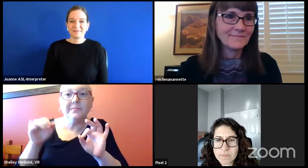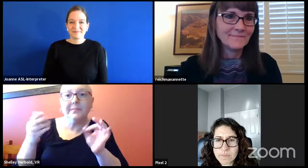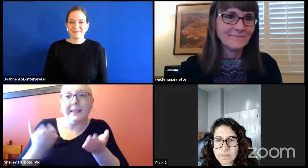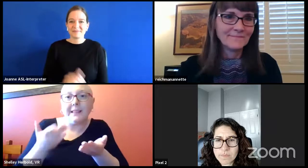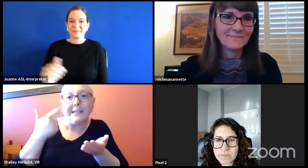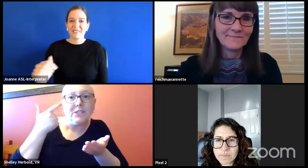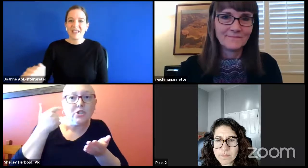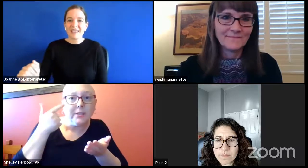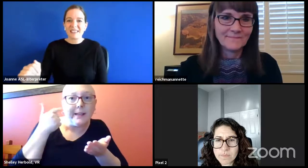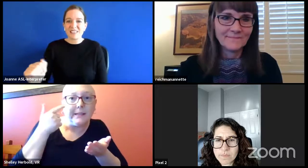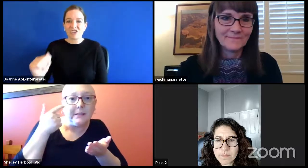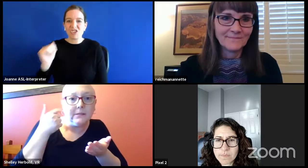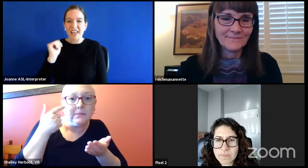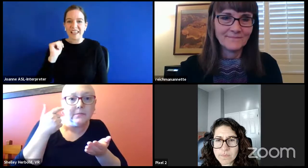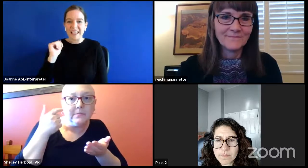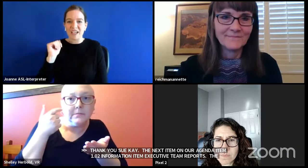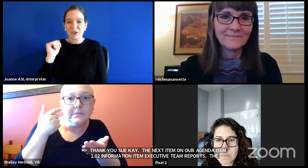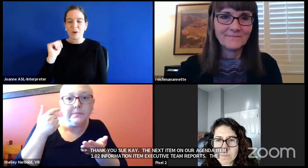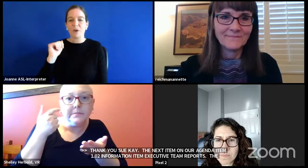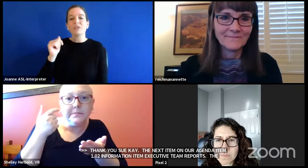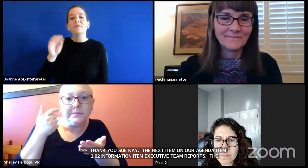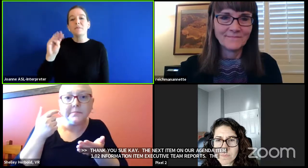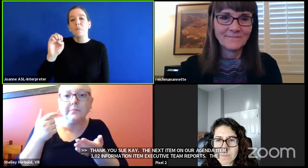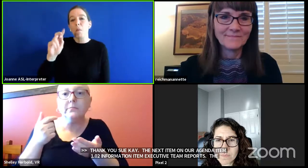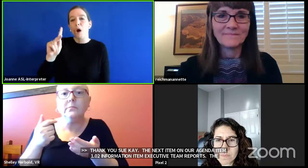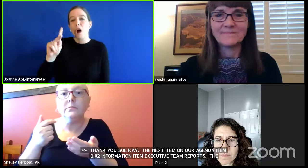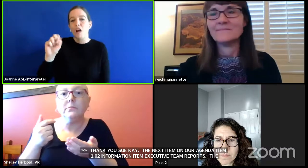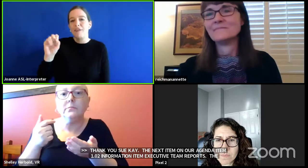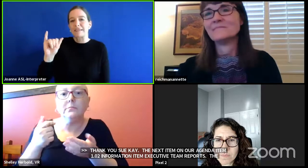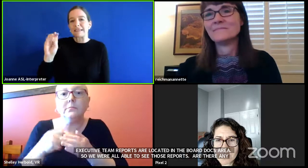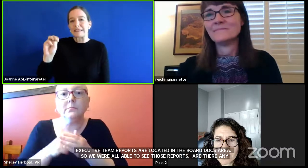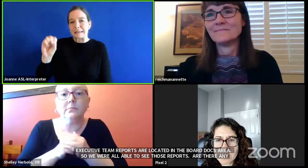please is mark sims i'm on this is shelley herbold